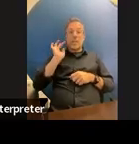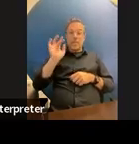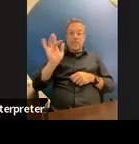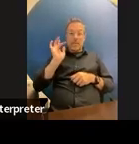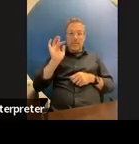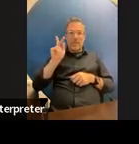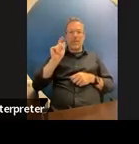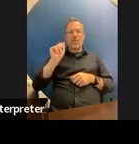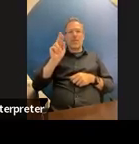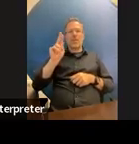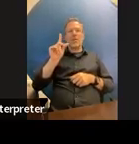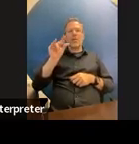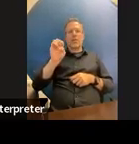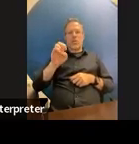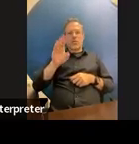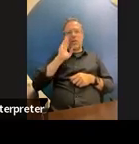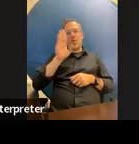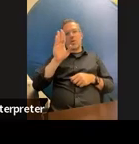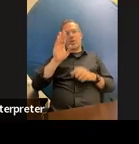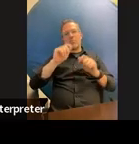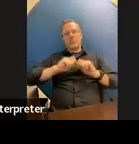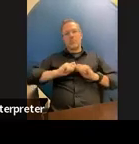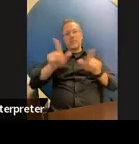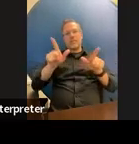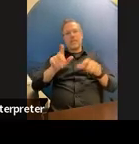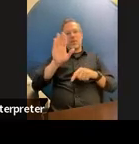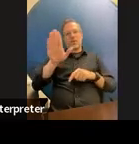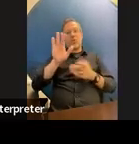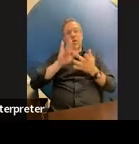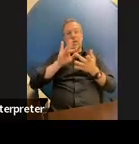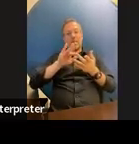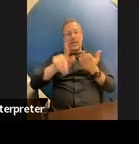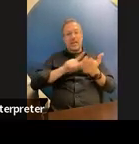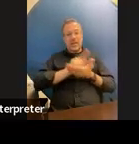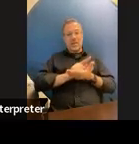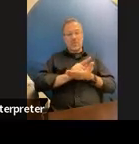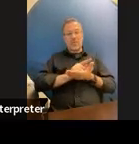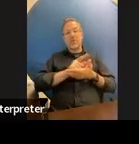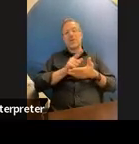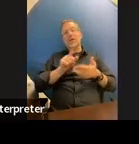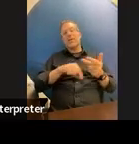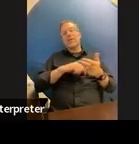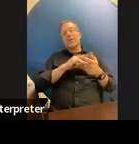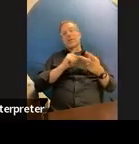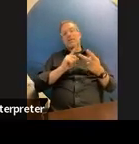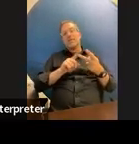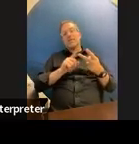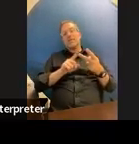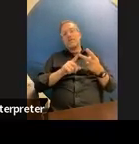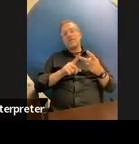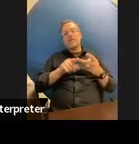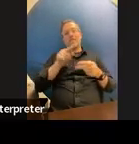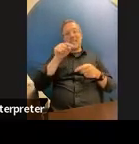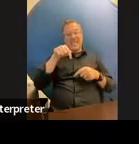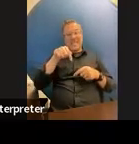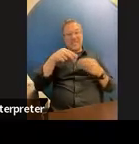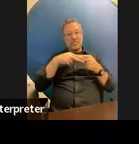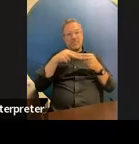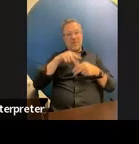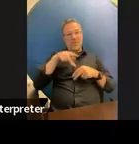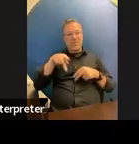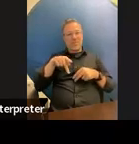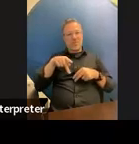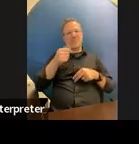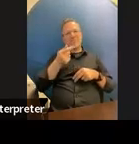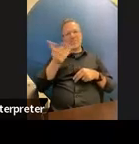um your contact hour this powerpoint she sends a whole bunch